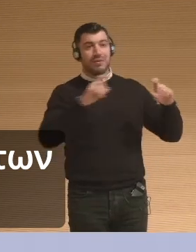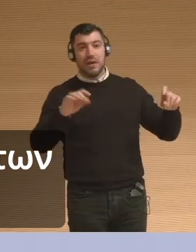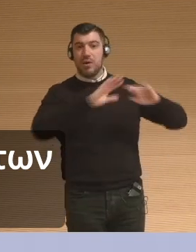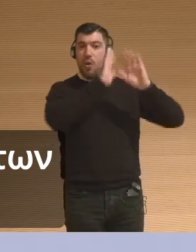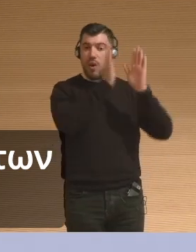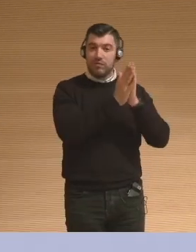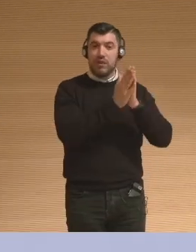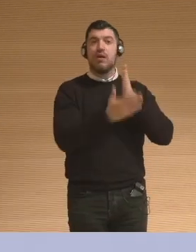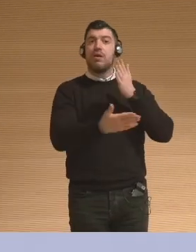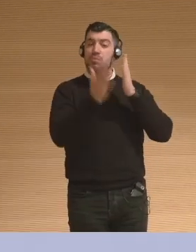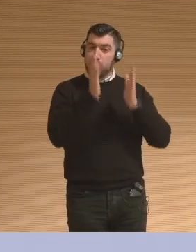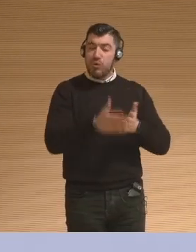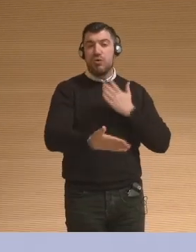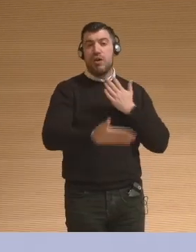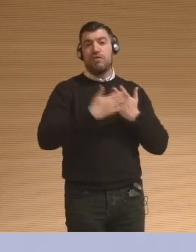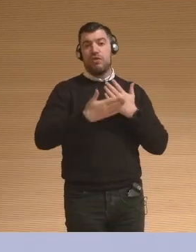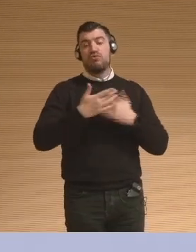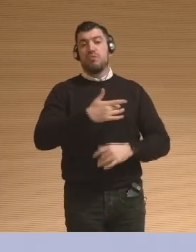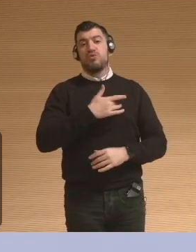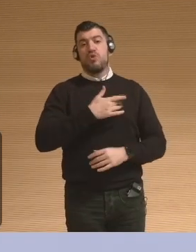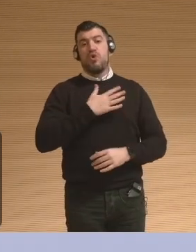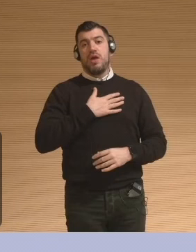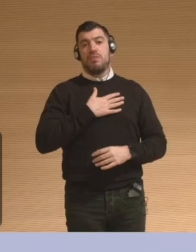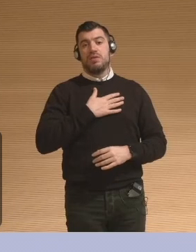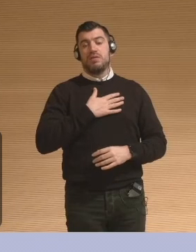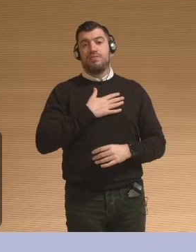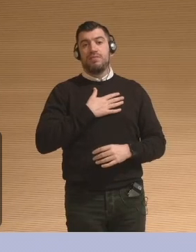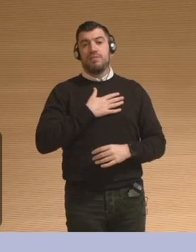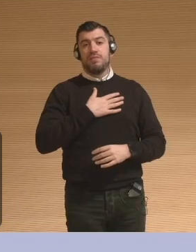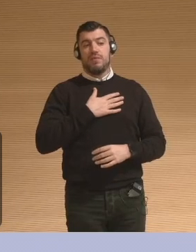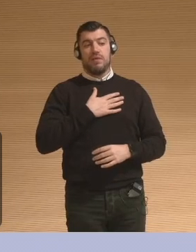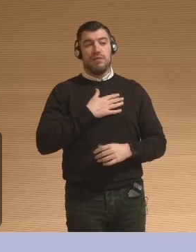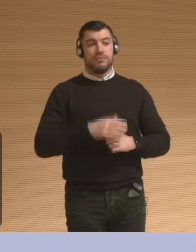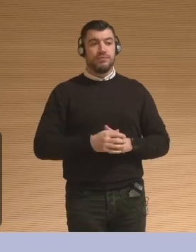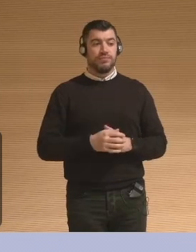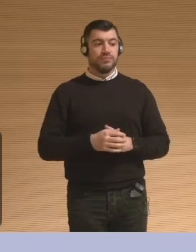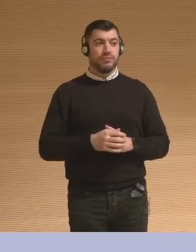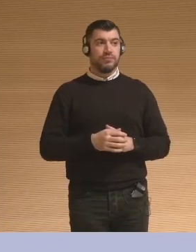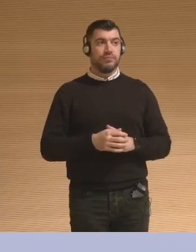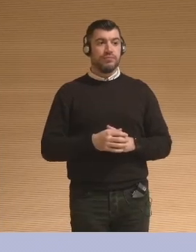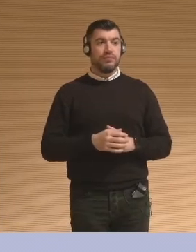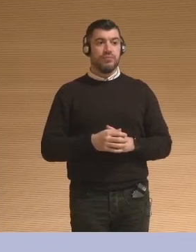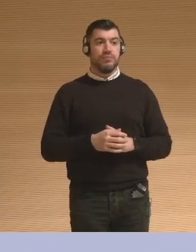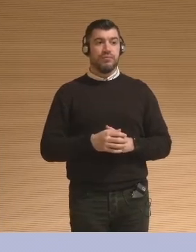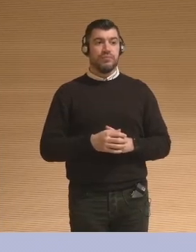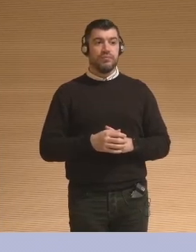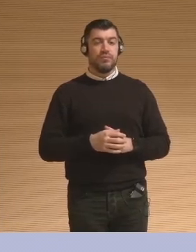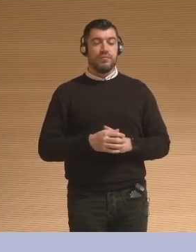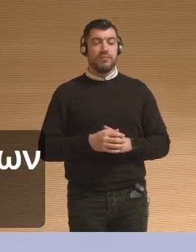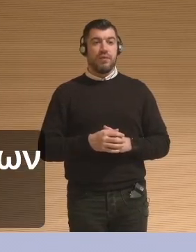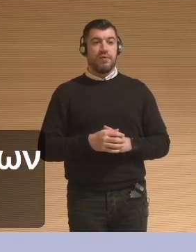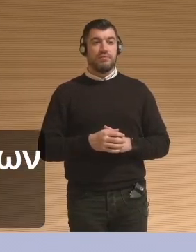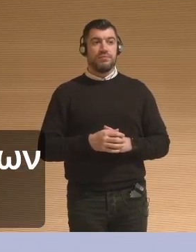limitless. Yeah. True, the potential of including the stories and-